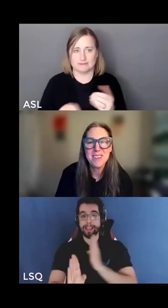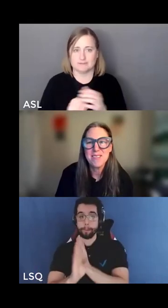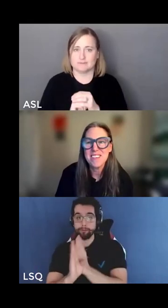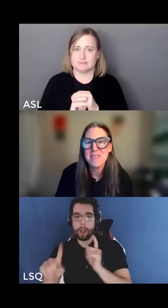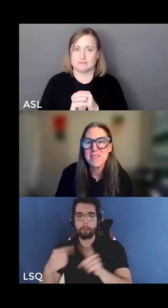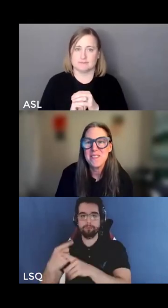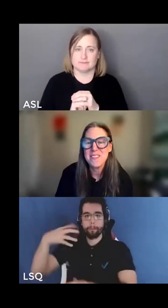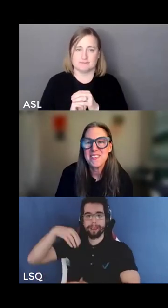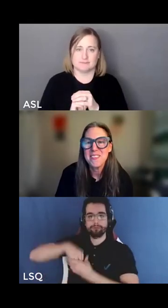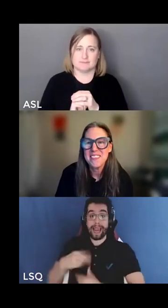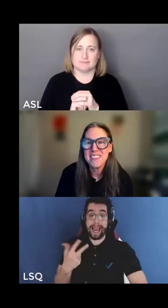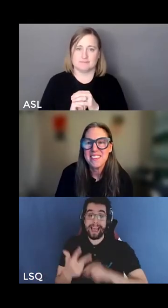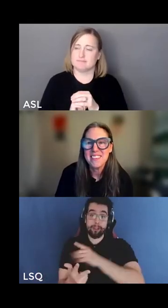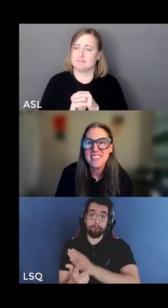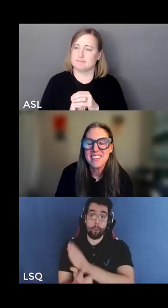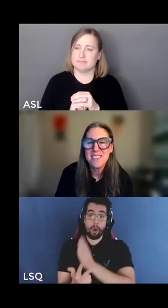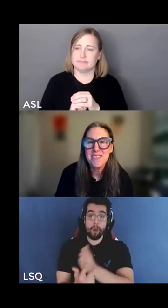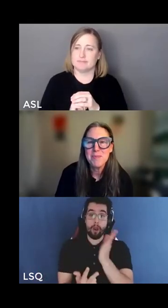ourselves